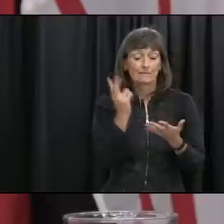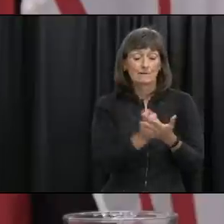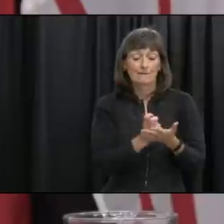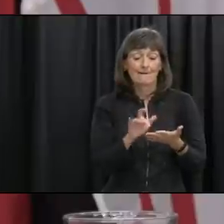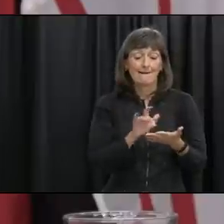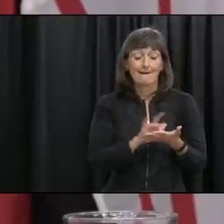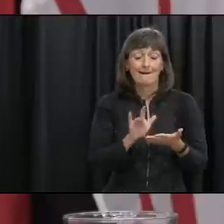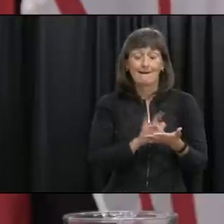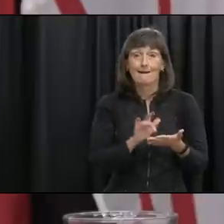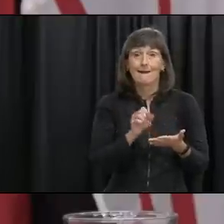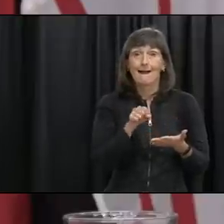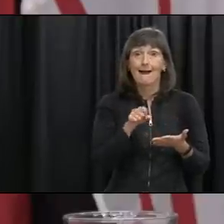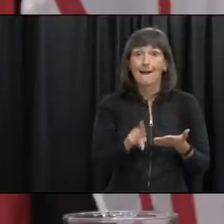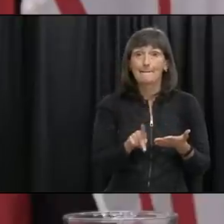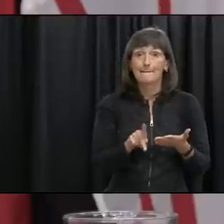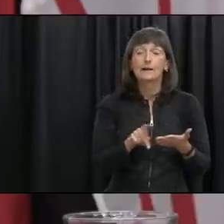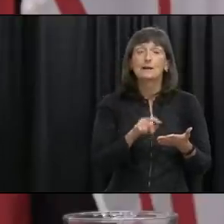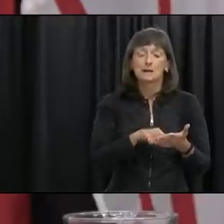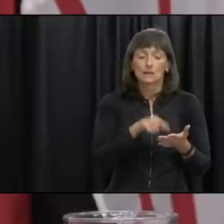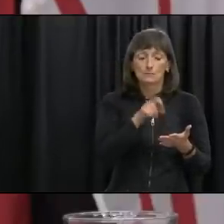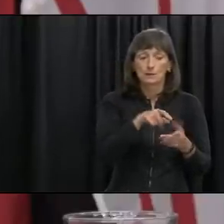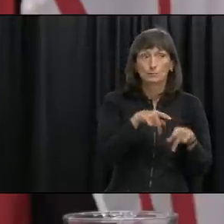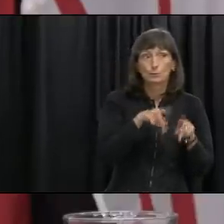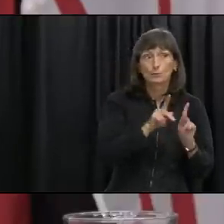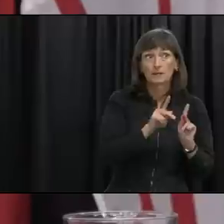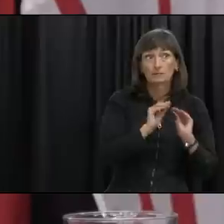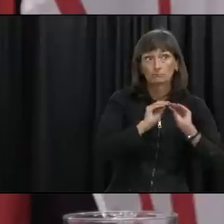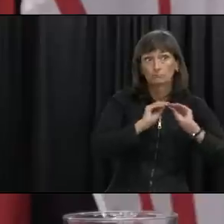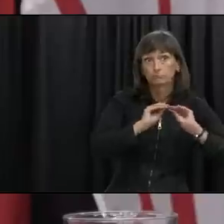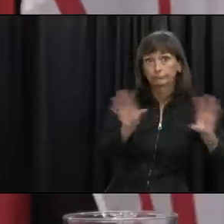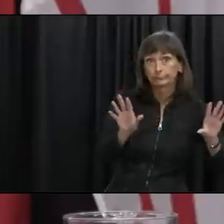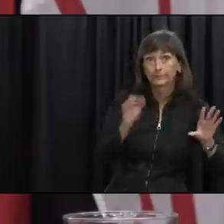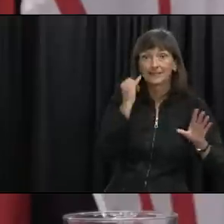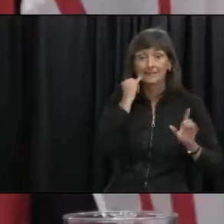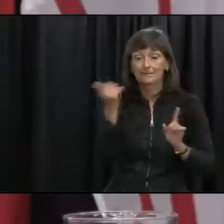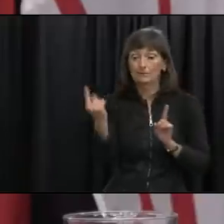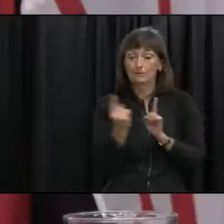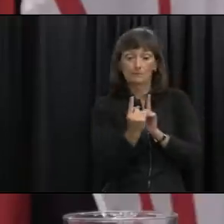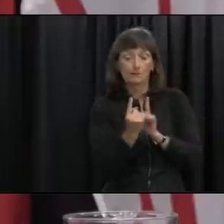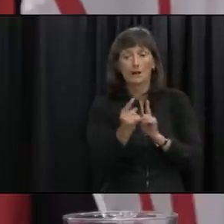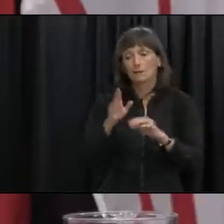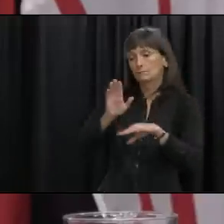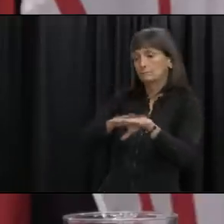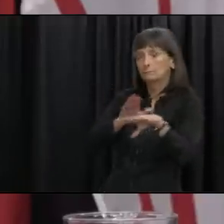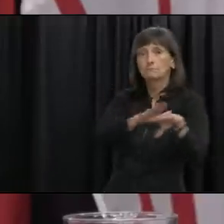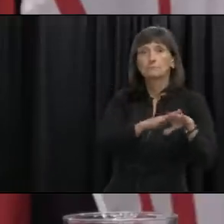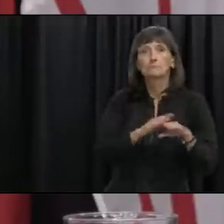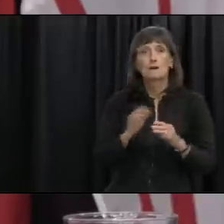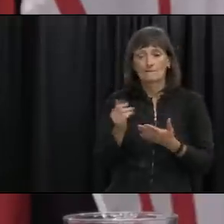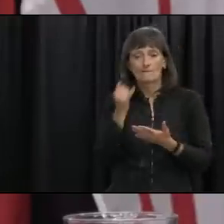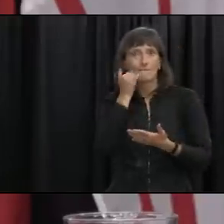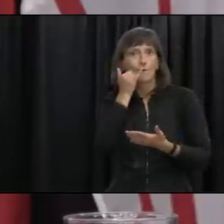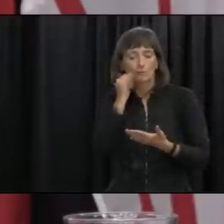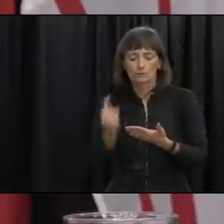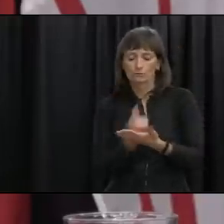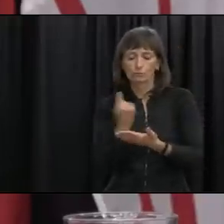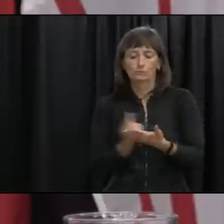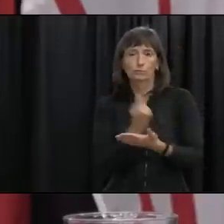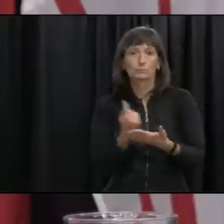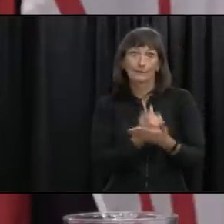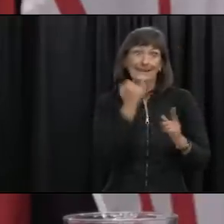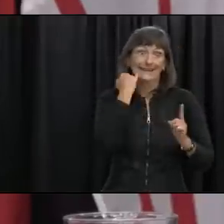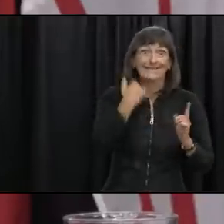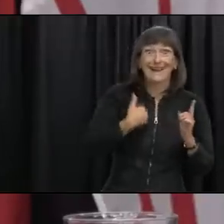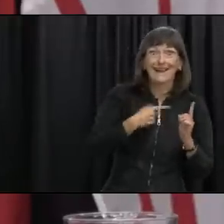uh allow for consent to release that information the issue of what happens to close contacts